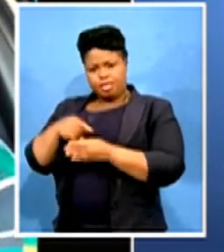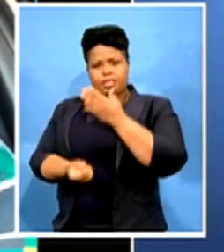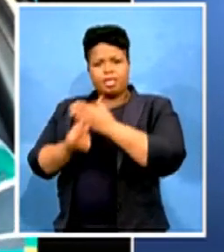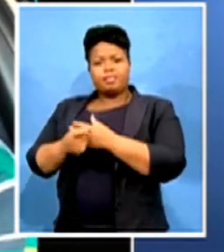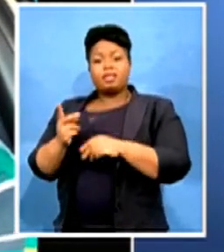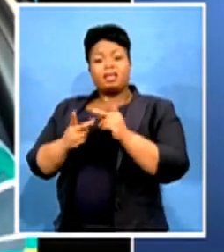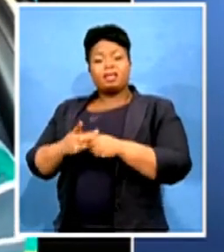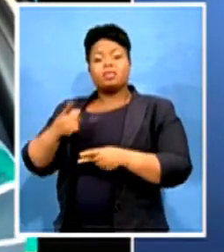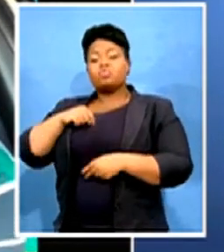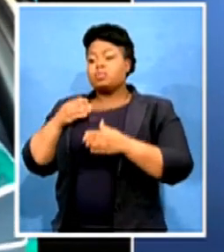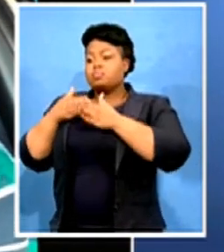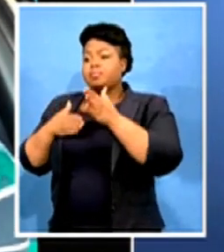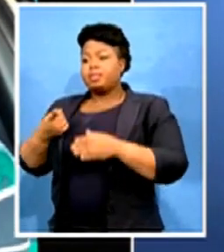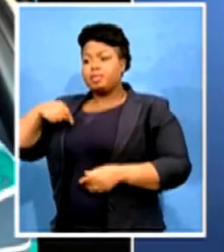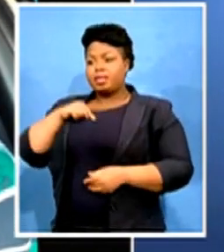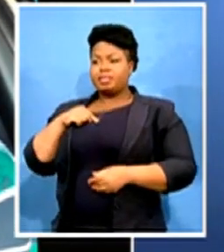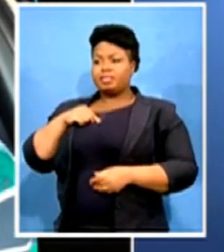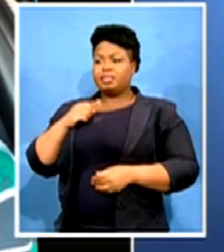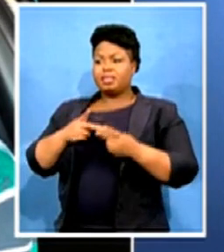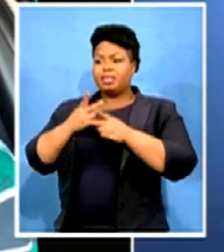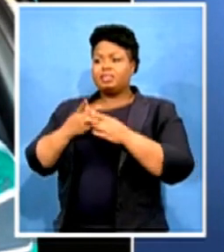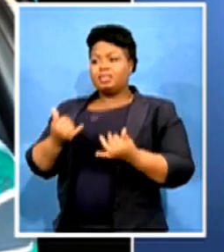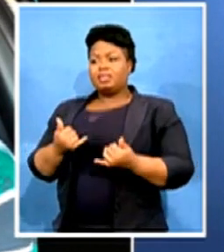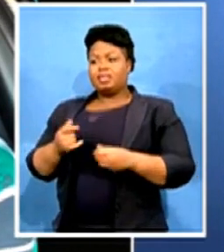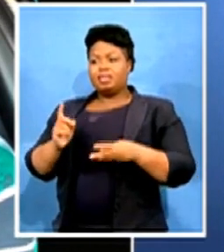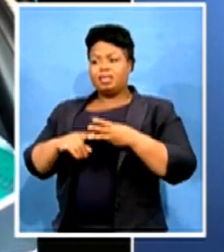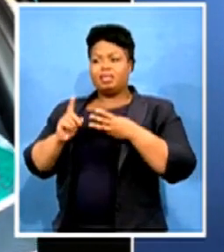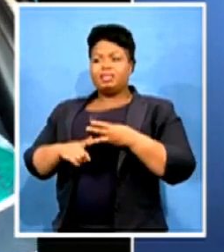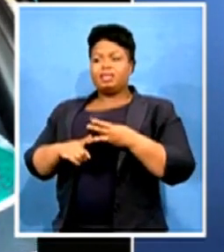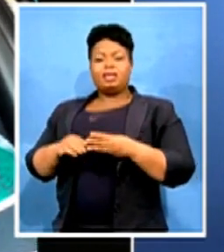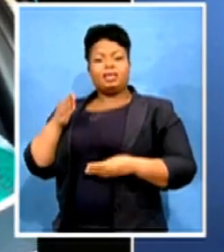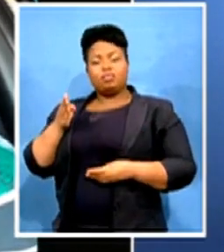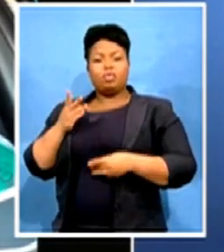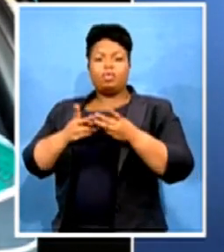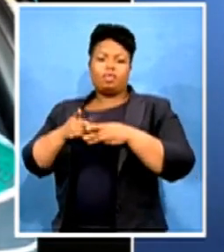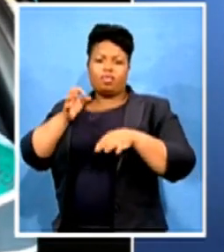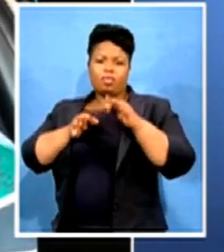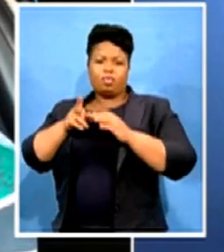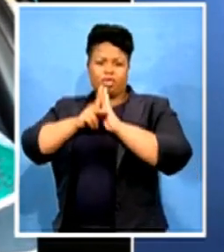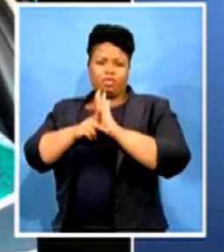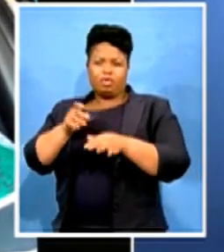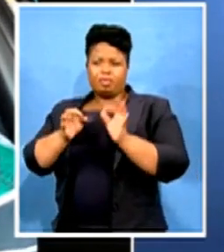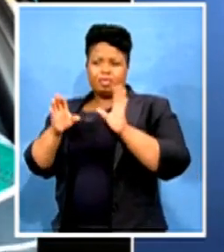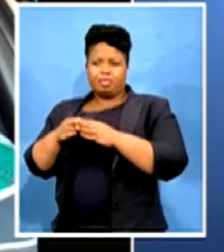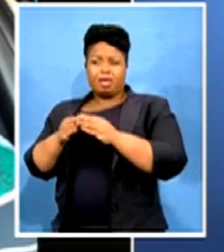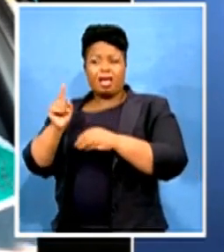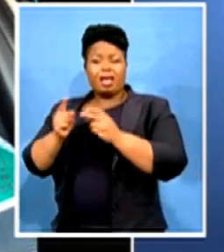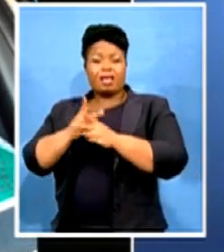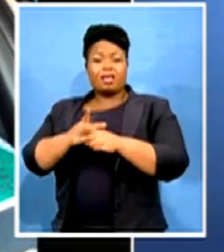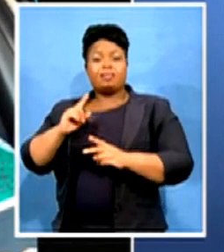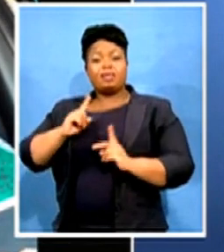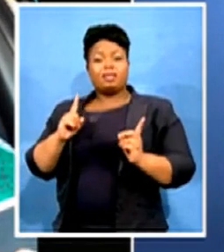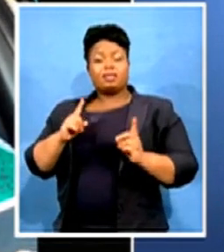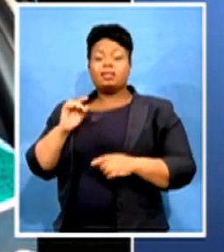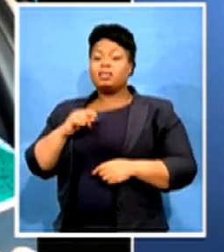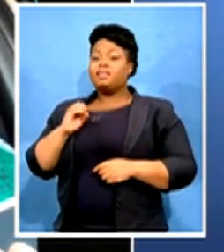always told that we are defining ourselves outside the collective of the movement. That is not correct. It needs not to be abused. We understand